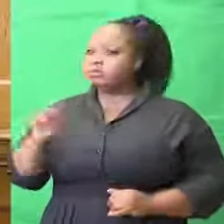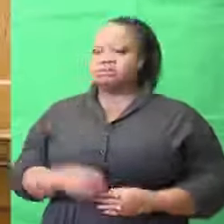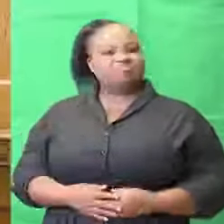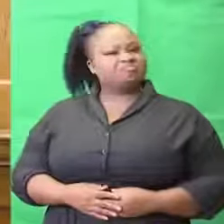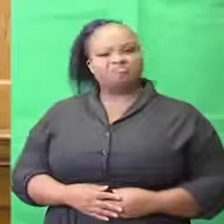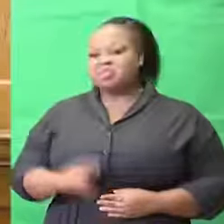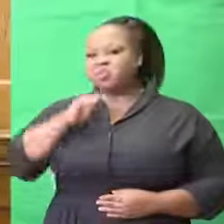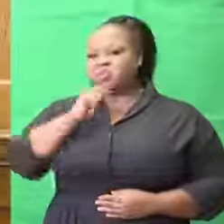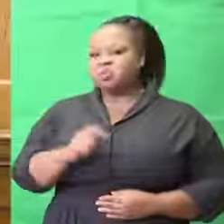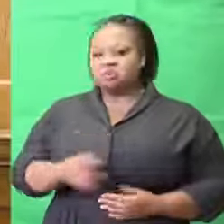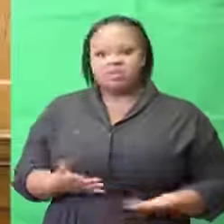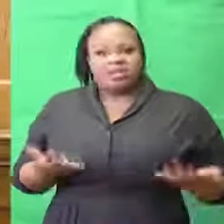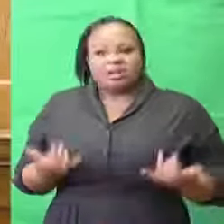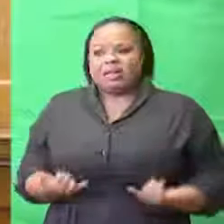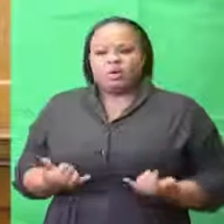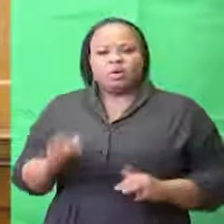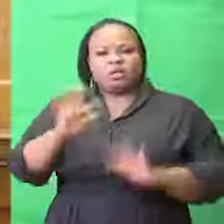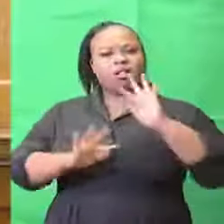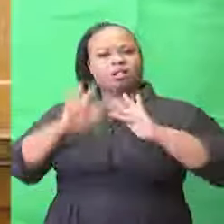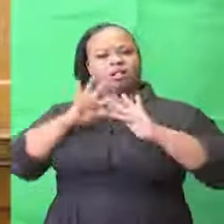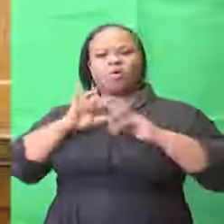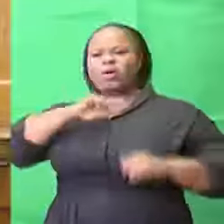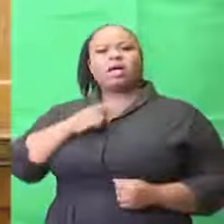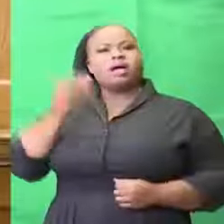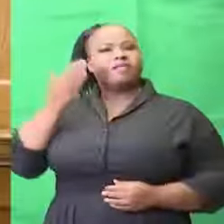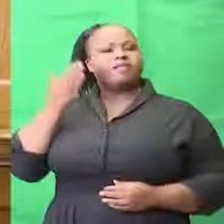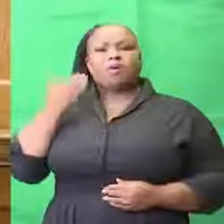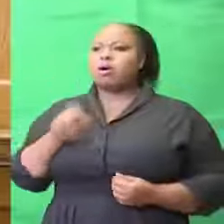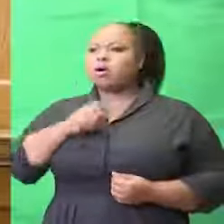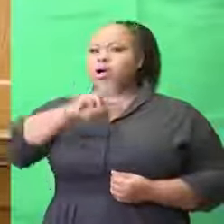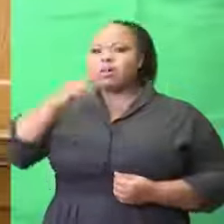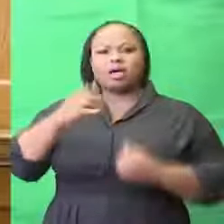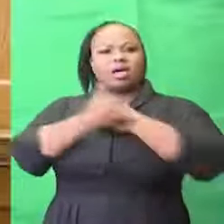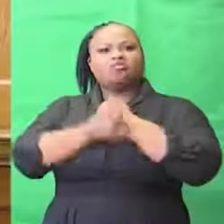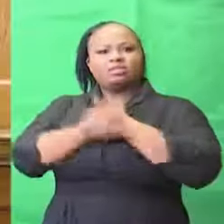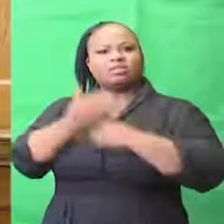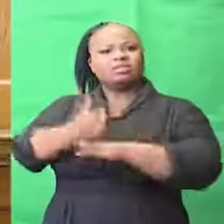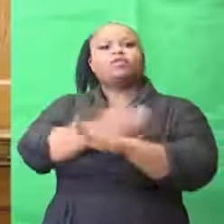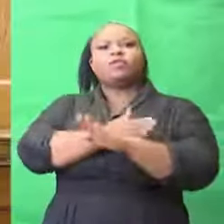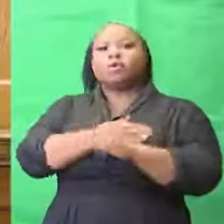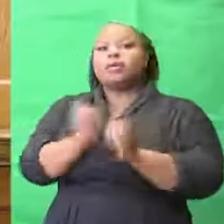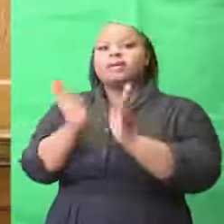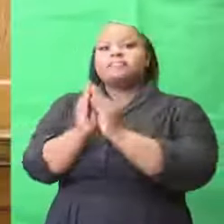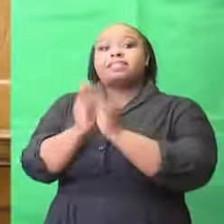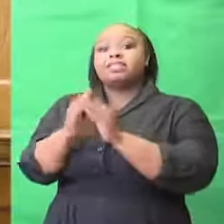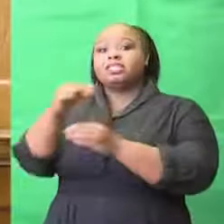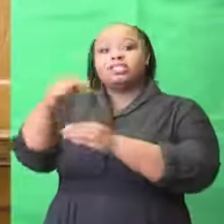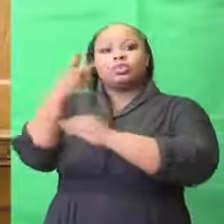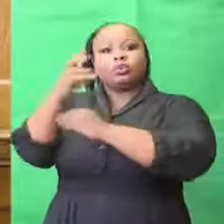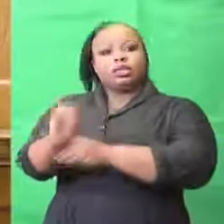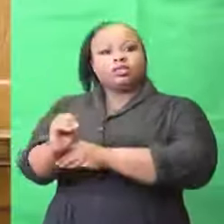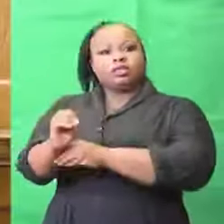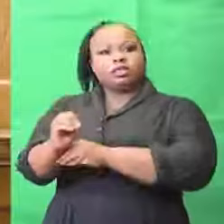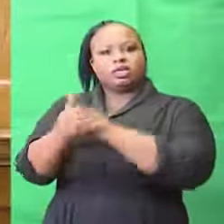unjustified departure from the commitment that many of these countries made at the meeting of the G20